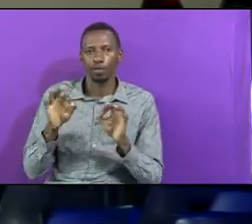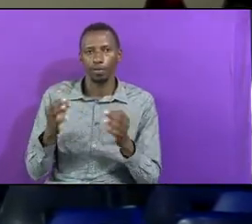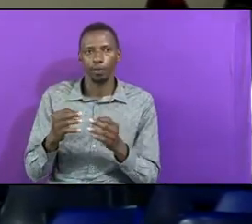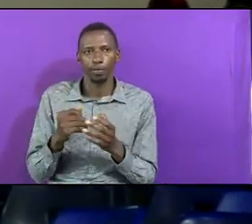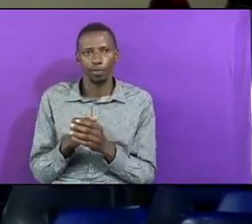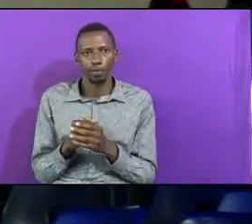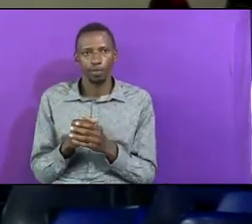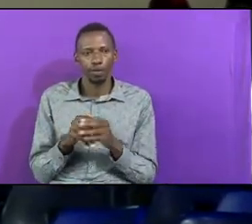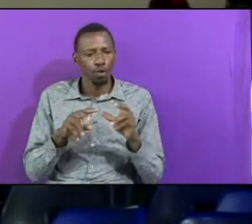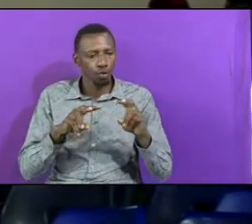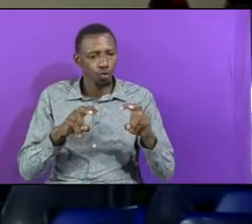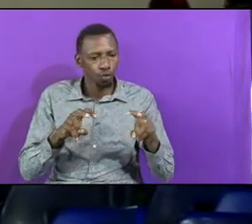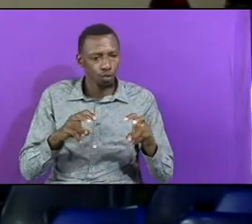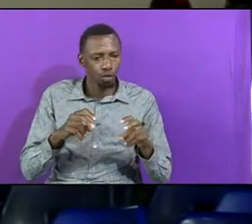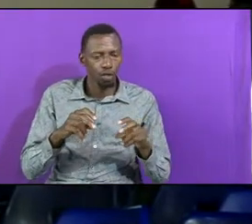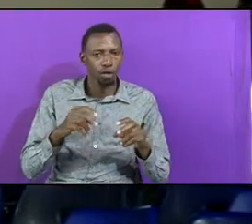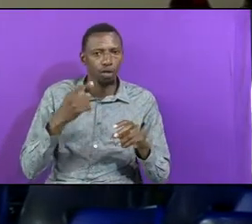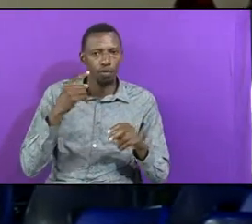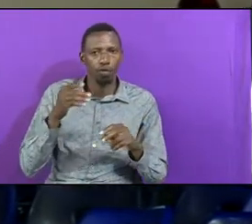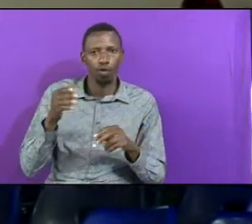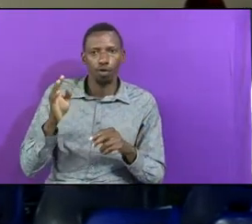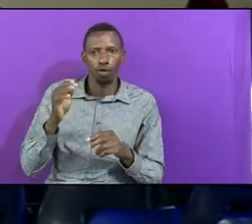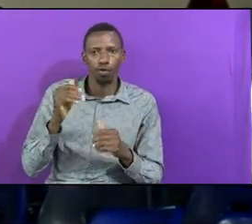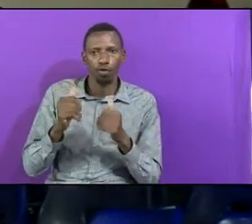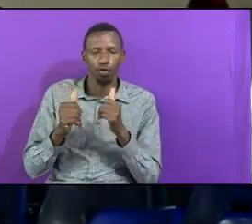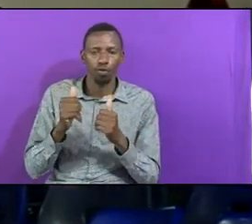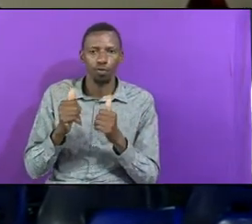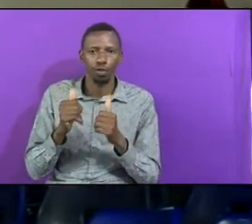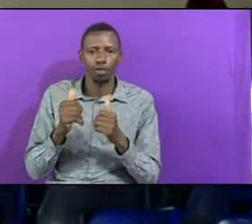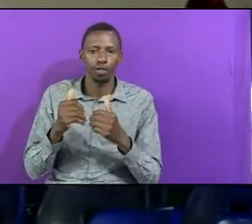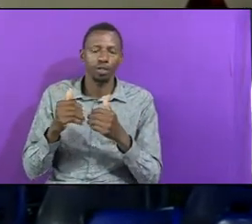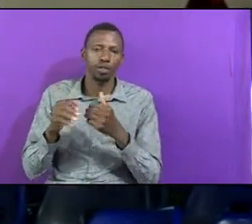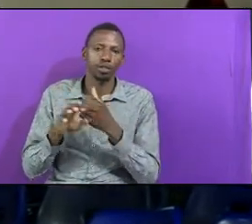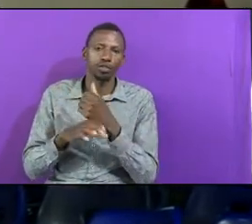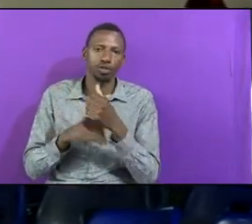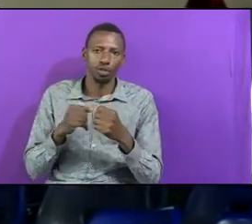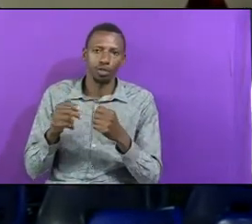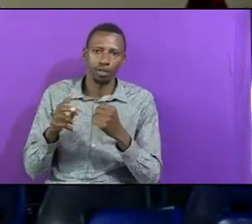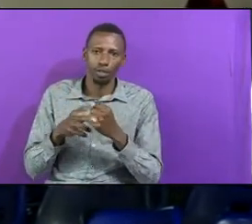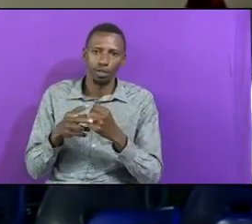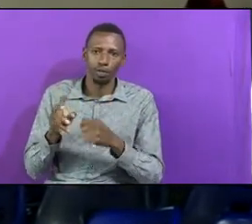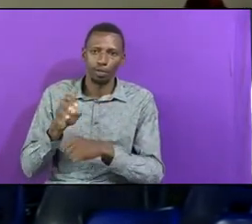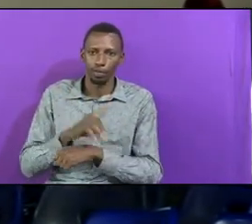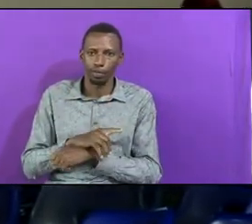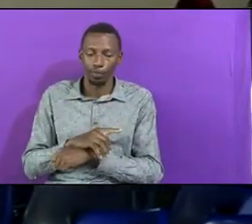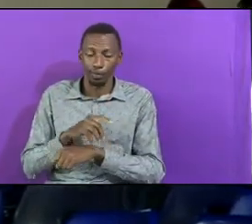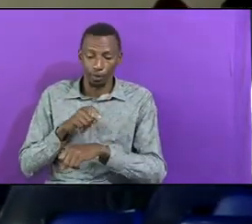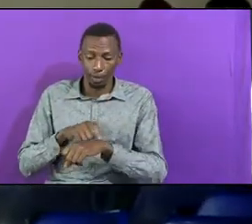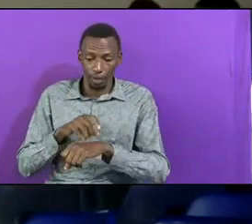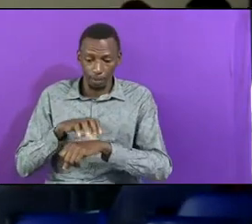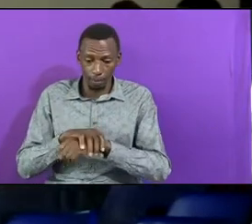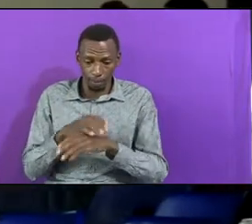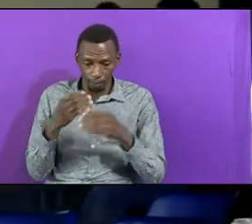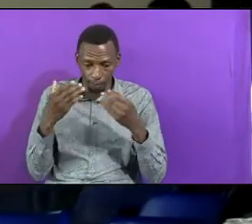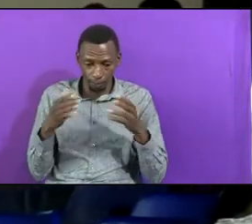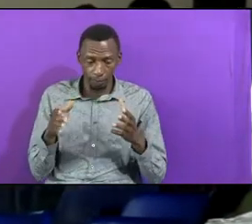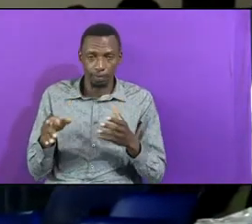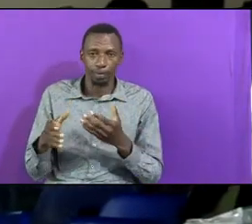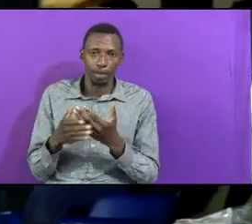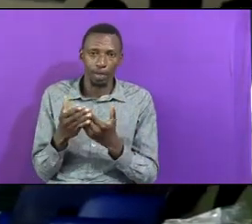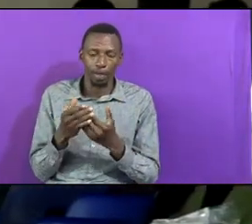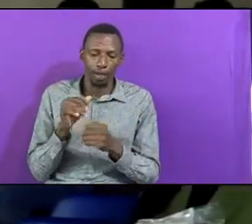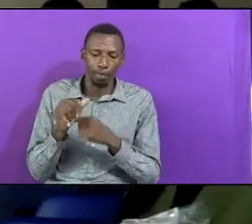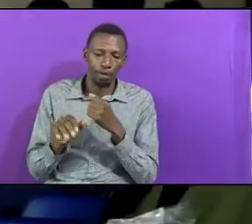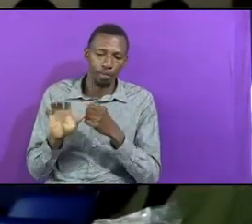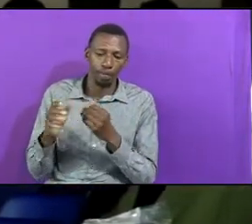He's Chasing After God That Has Been What Seven Good Days And When He Finally Finds Them He Didn't Care About His